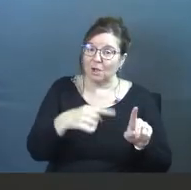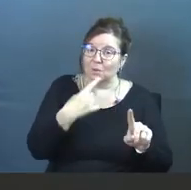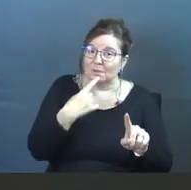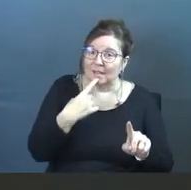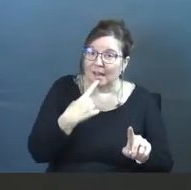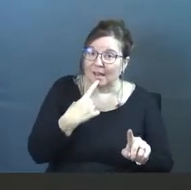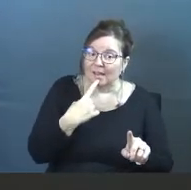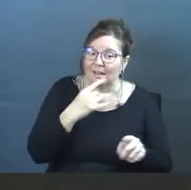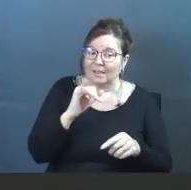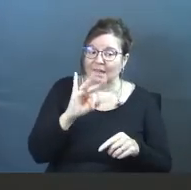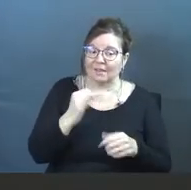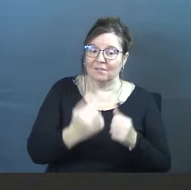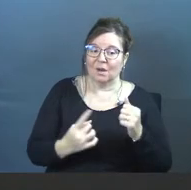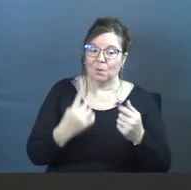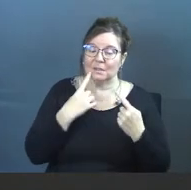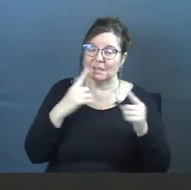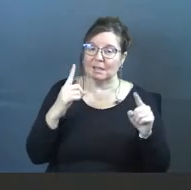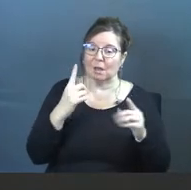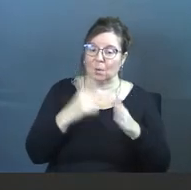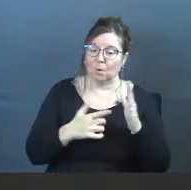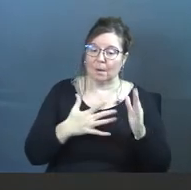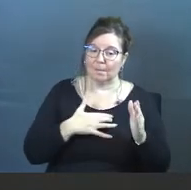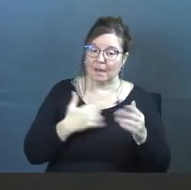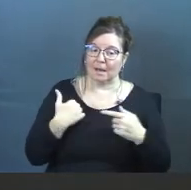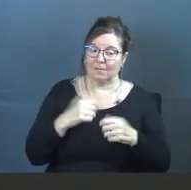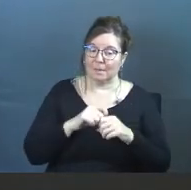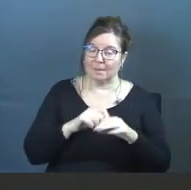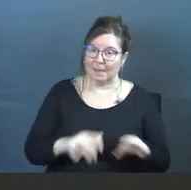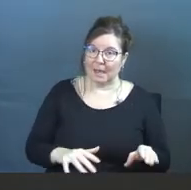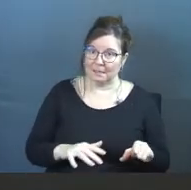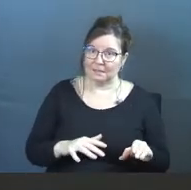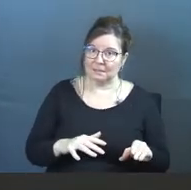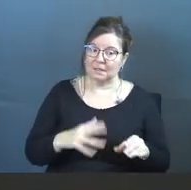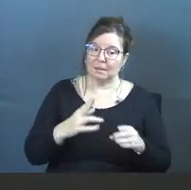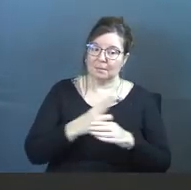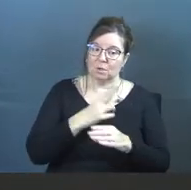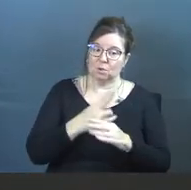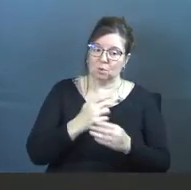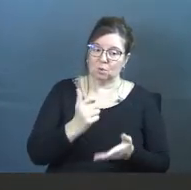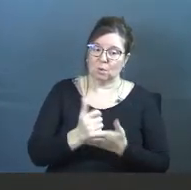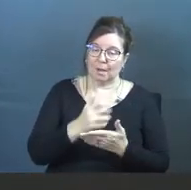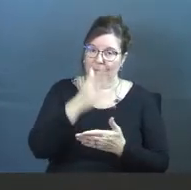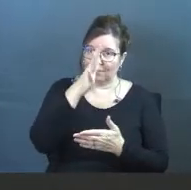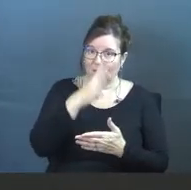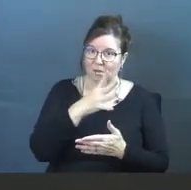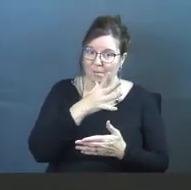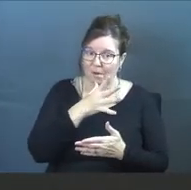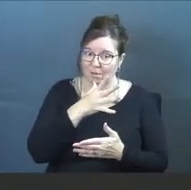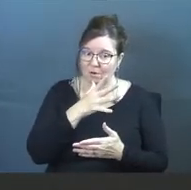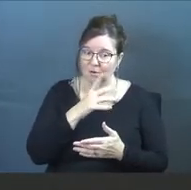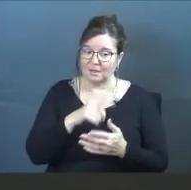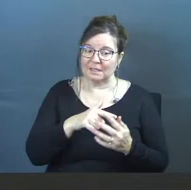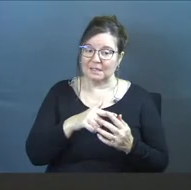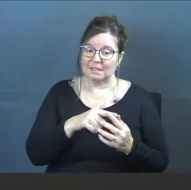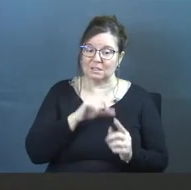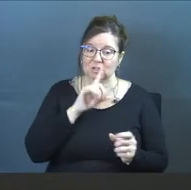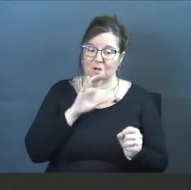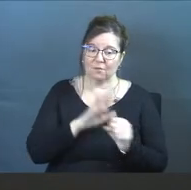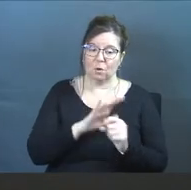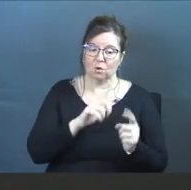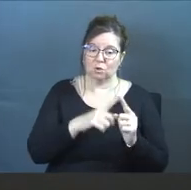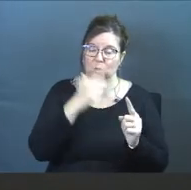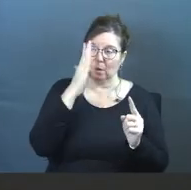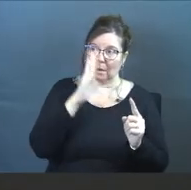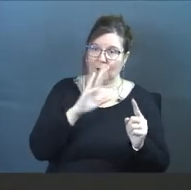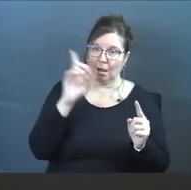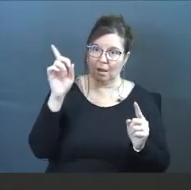that if anyone declares that what might have been blessed, been used to help their father or mother is devoted to